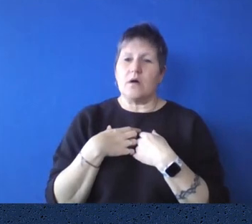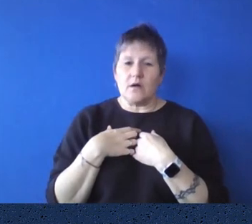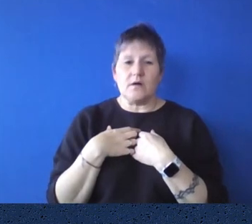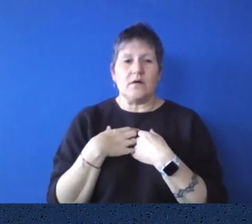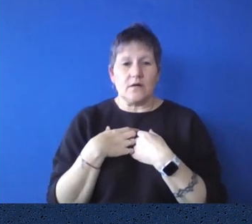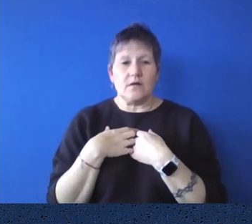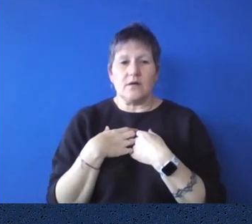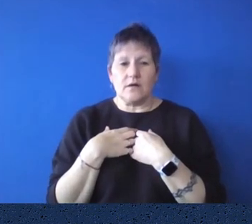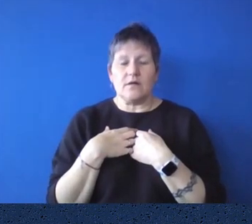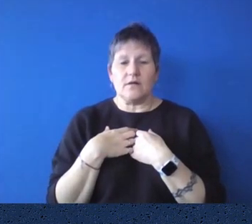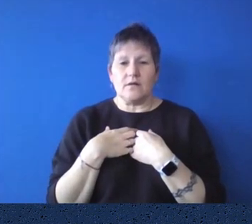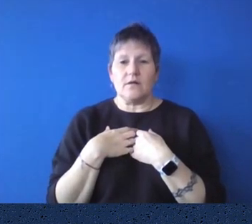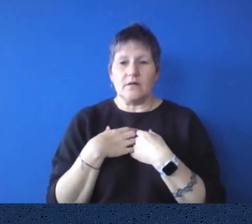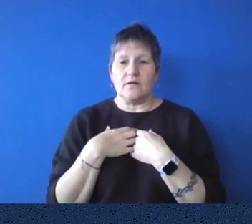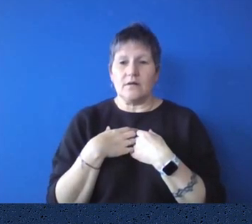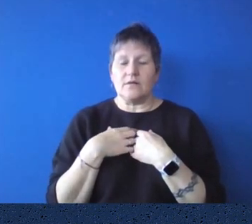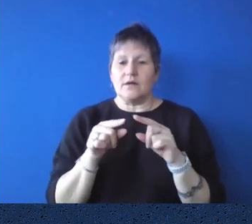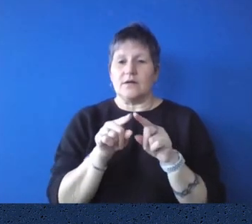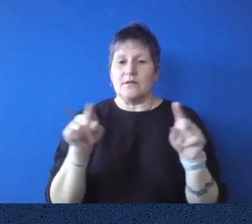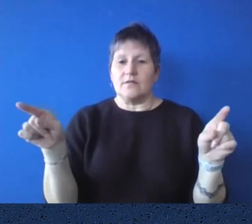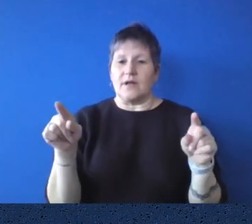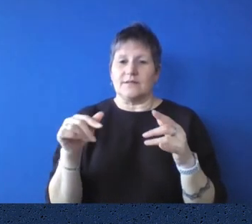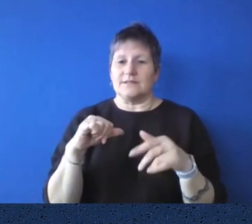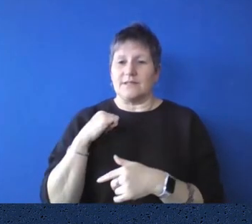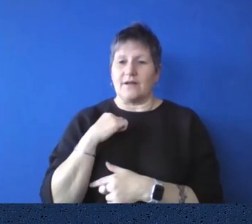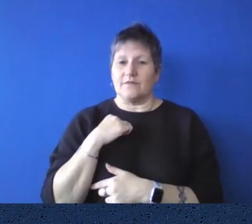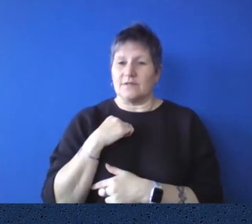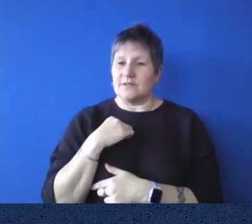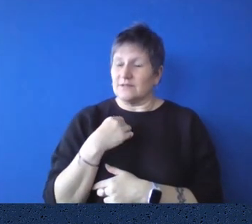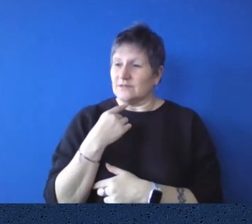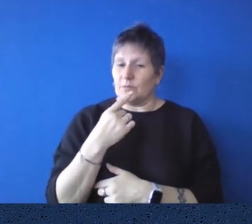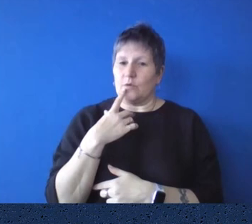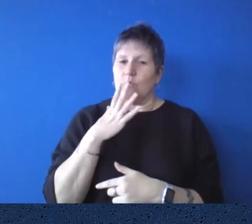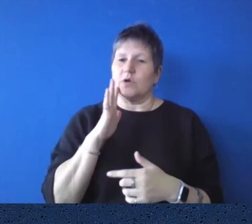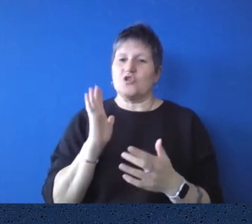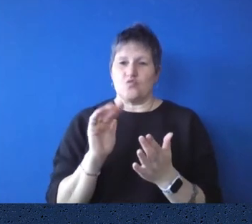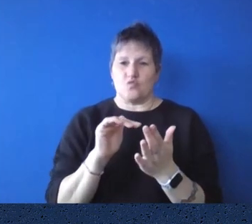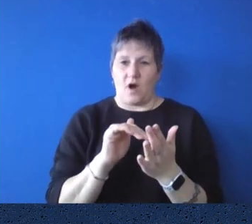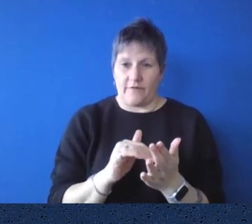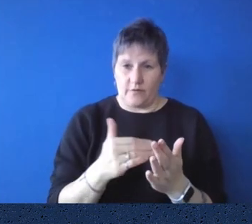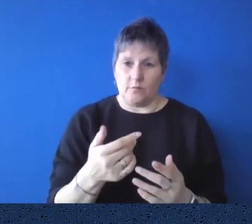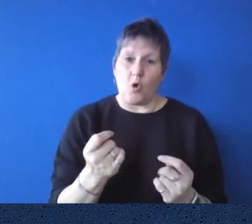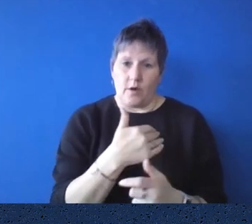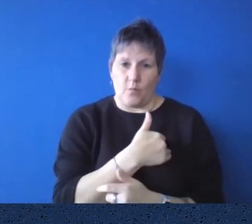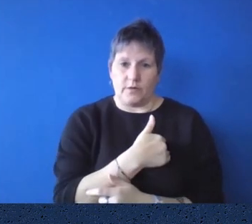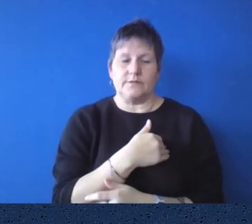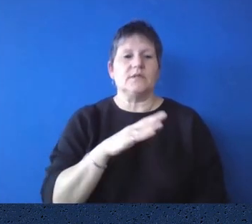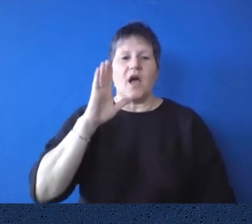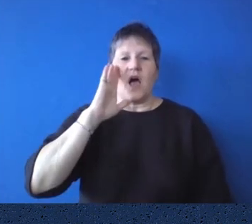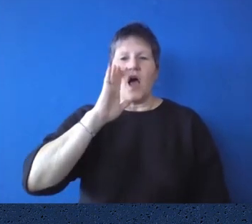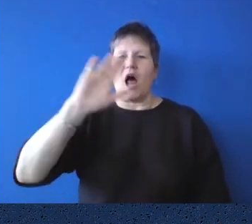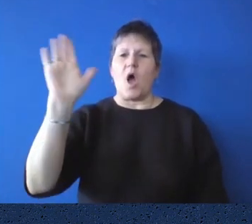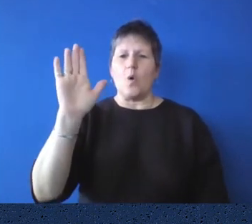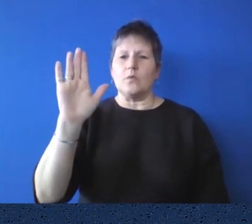um, anyway, she said, um, every time she comes in now, she, uh, says hello first.